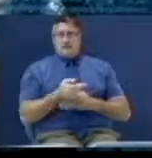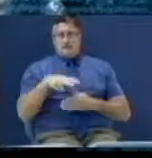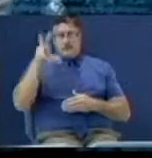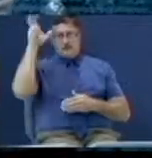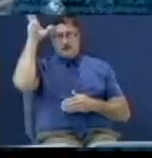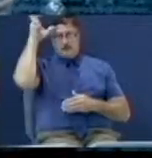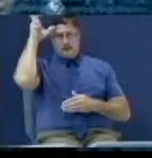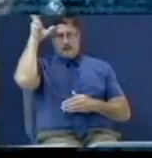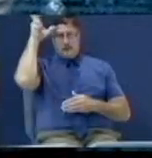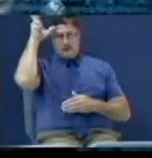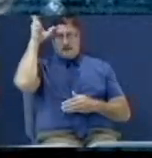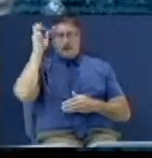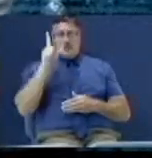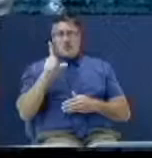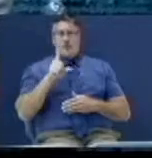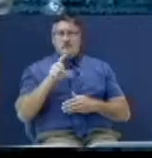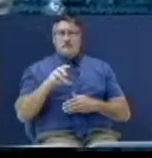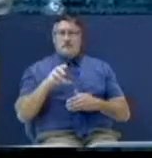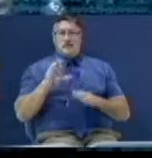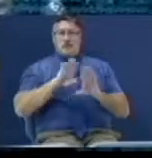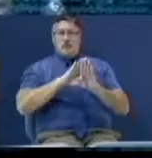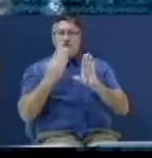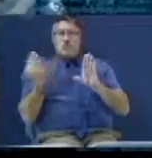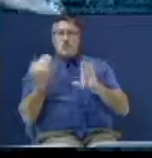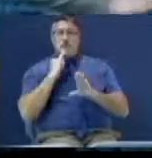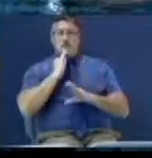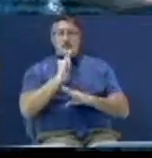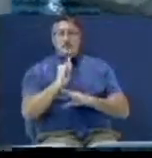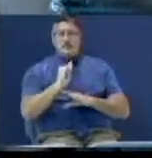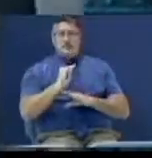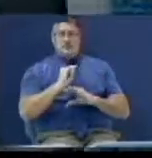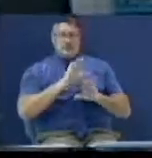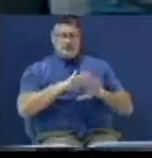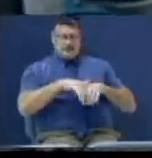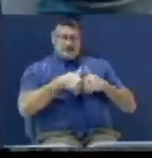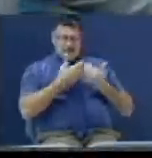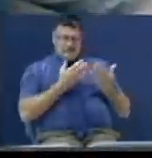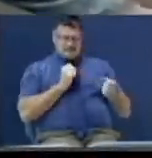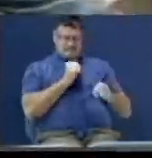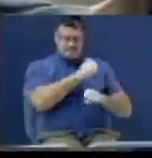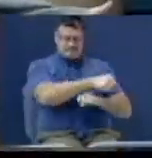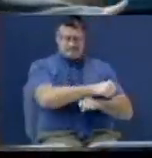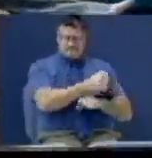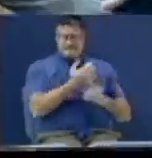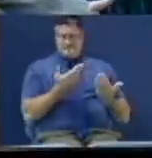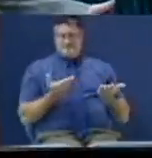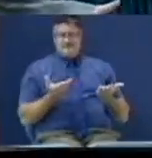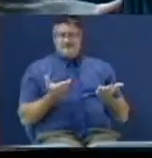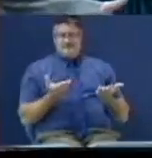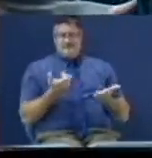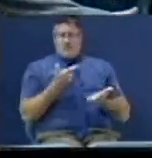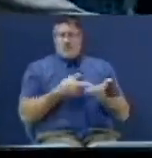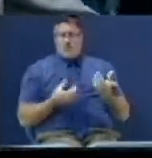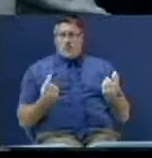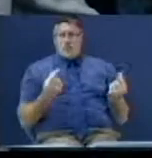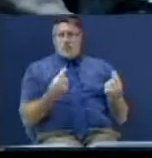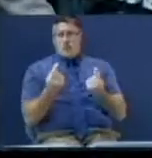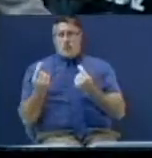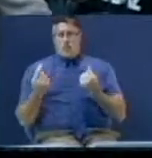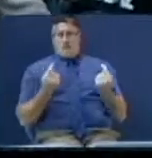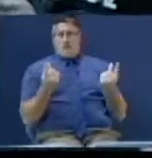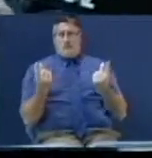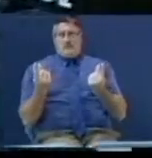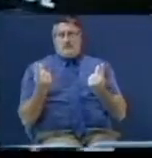Satan where the door is. You say, but I don't know how to overcome. I don't know what to do.